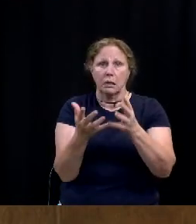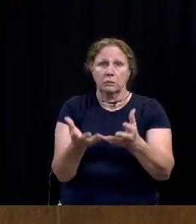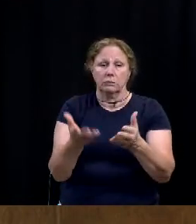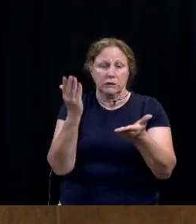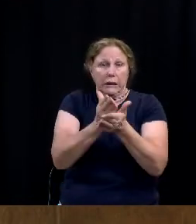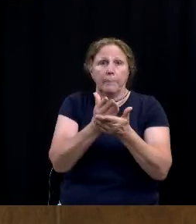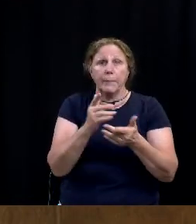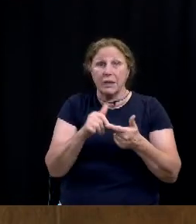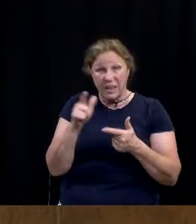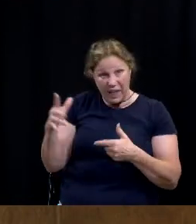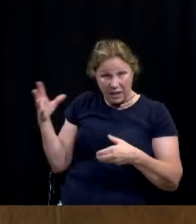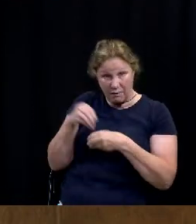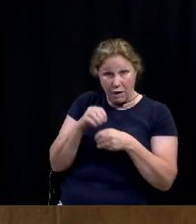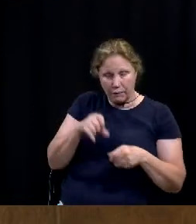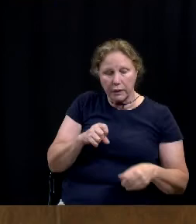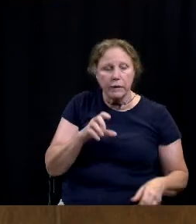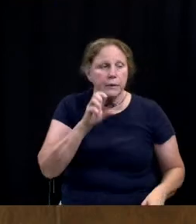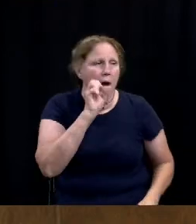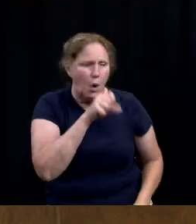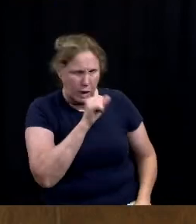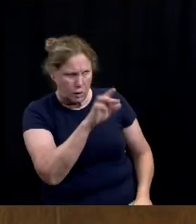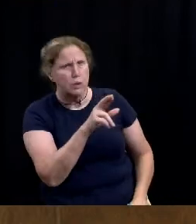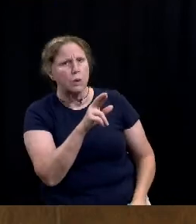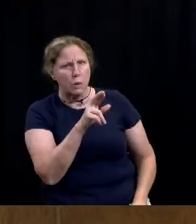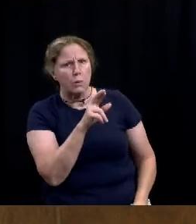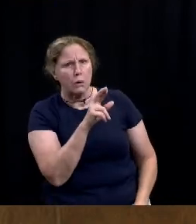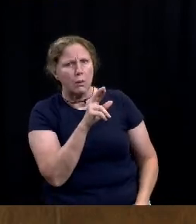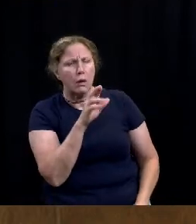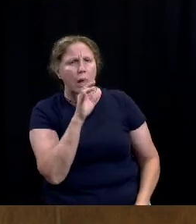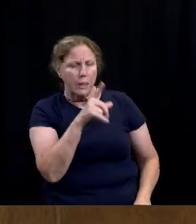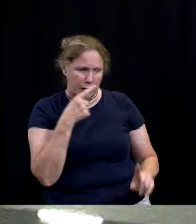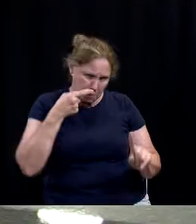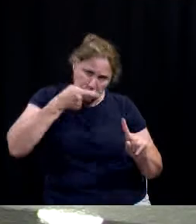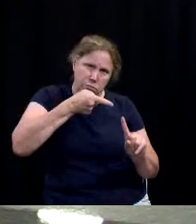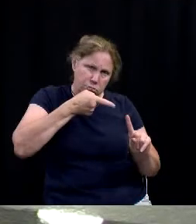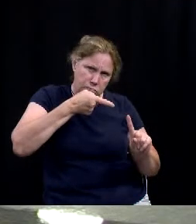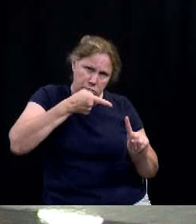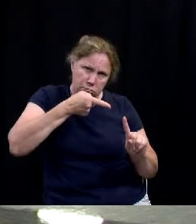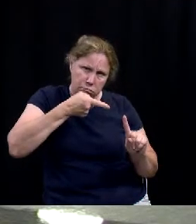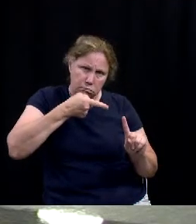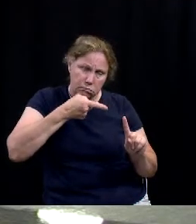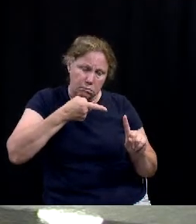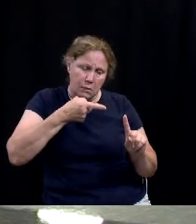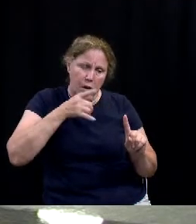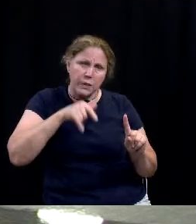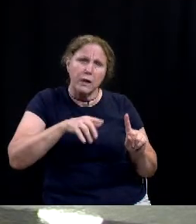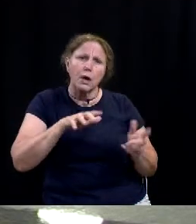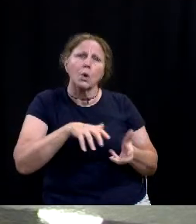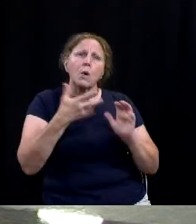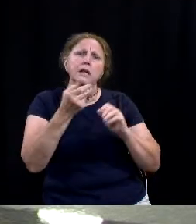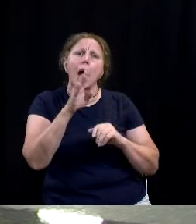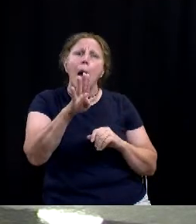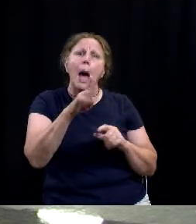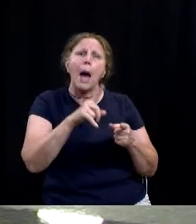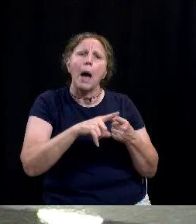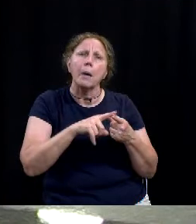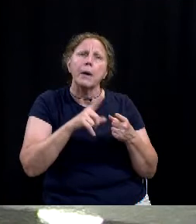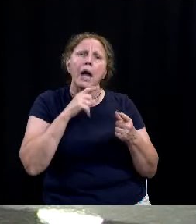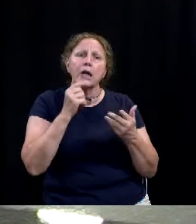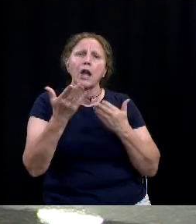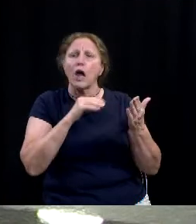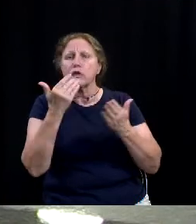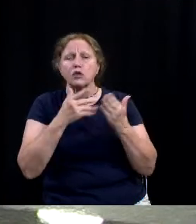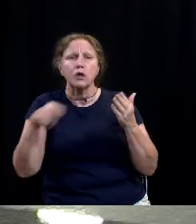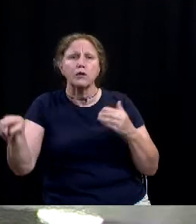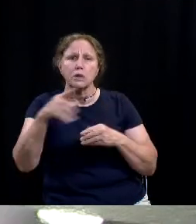a part of this yes sir absolutely that that's that goes to the core of what the crisis hub and those wraparound services would